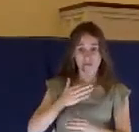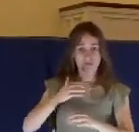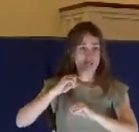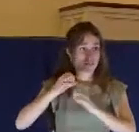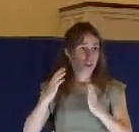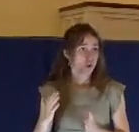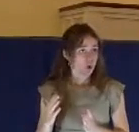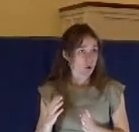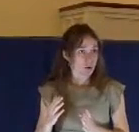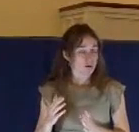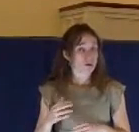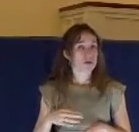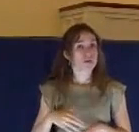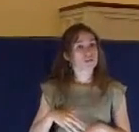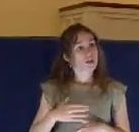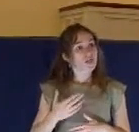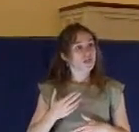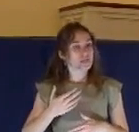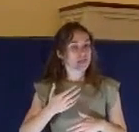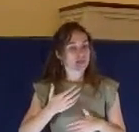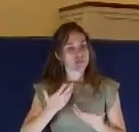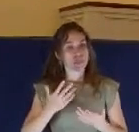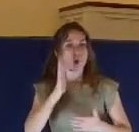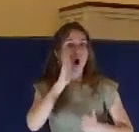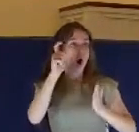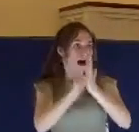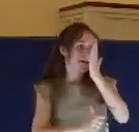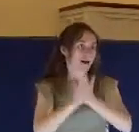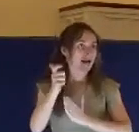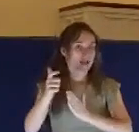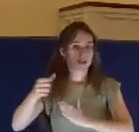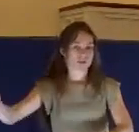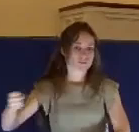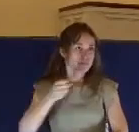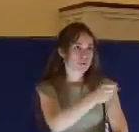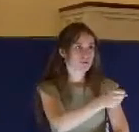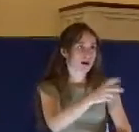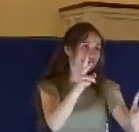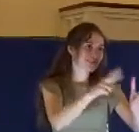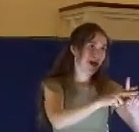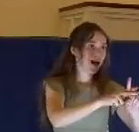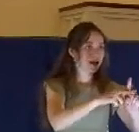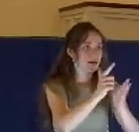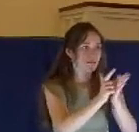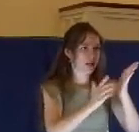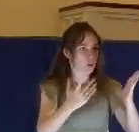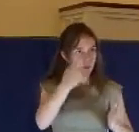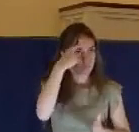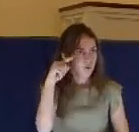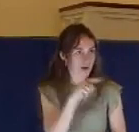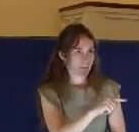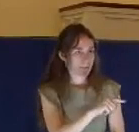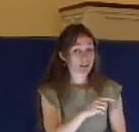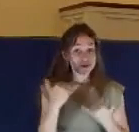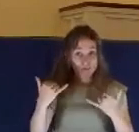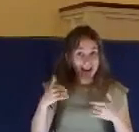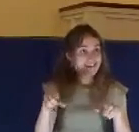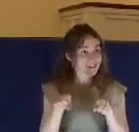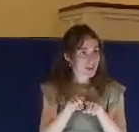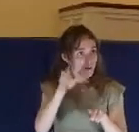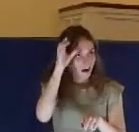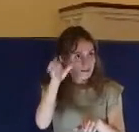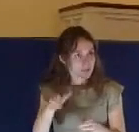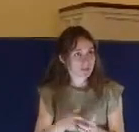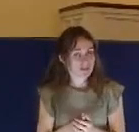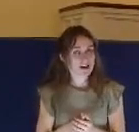do that today, right? A public defender for someone who can't have their own lawyer. This was part of what they did in this day. But